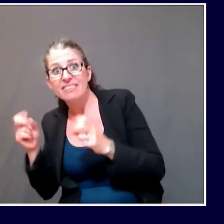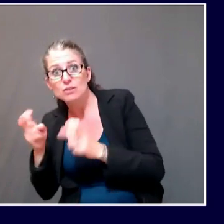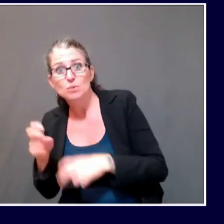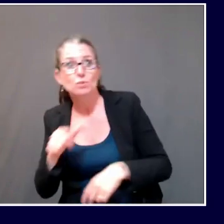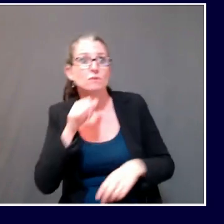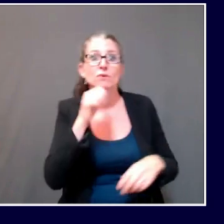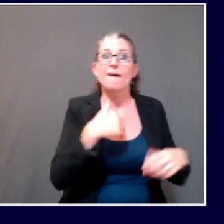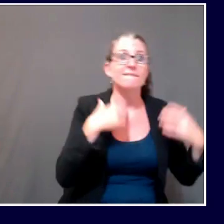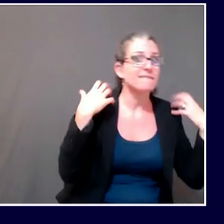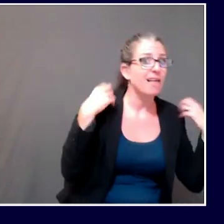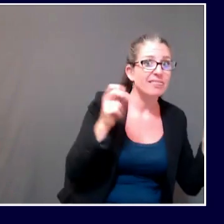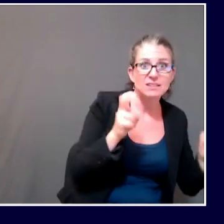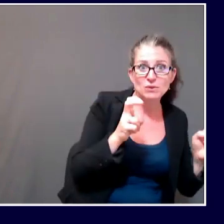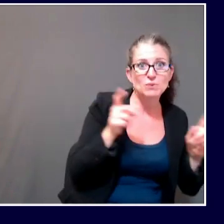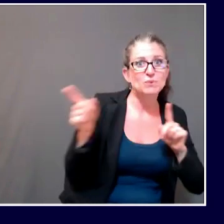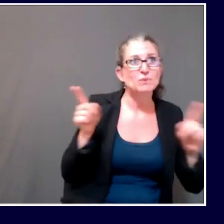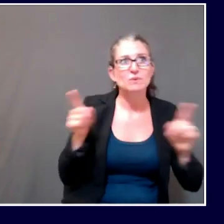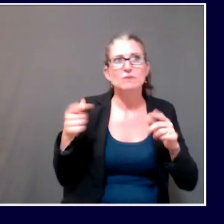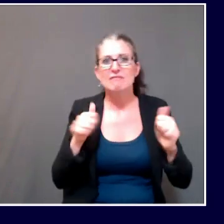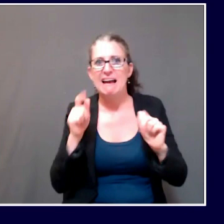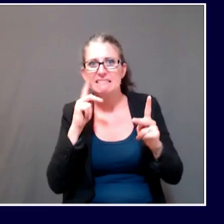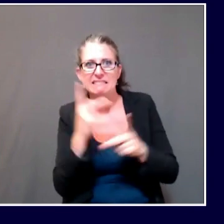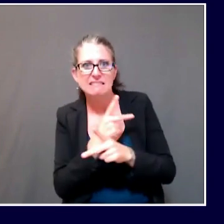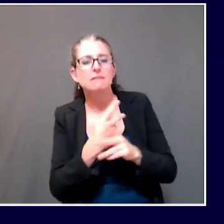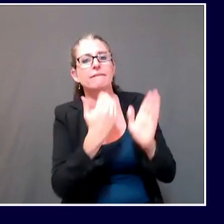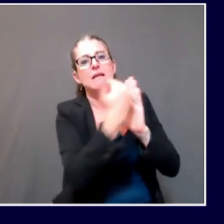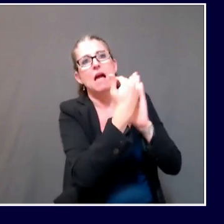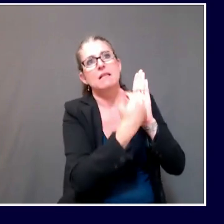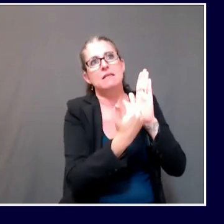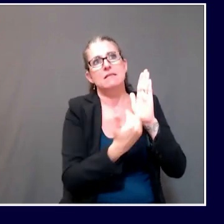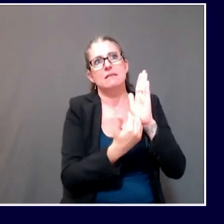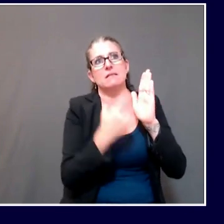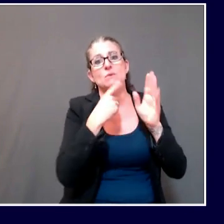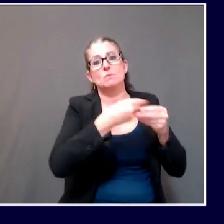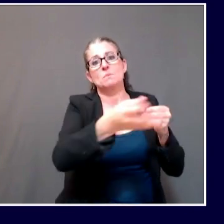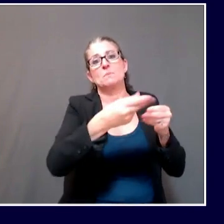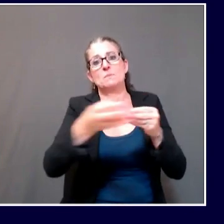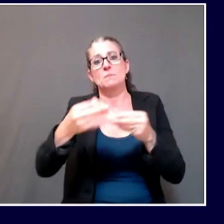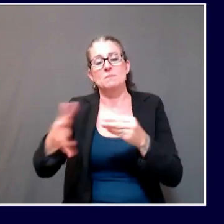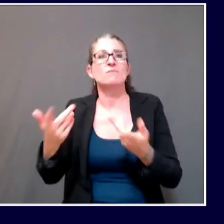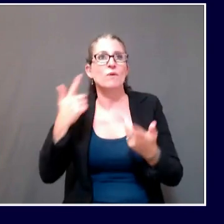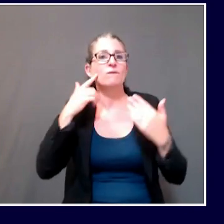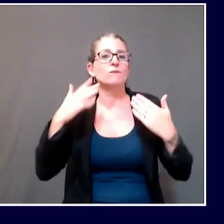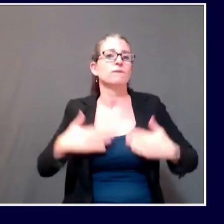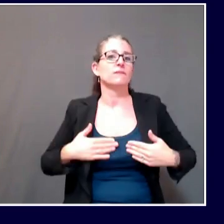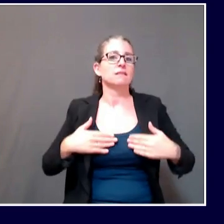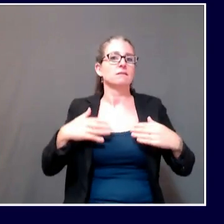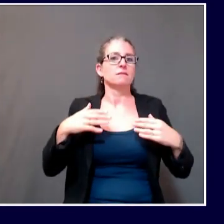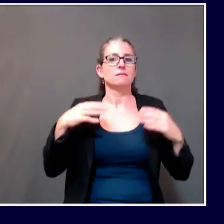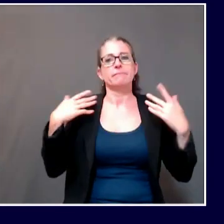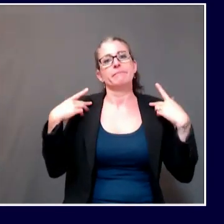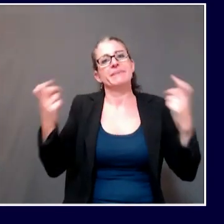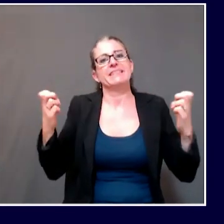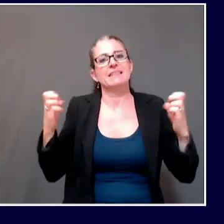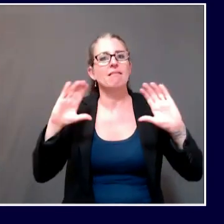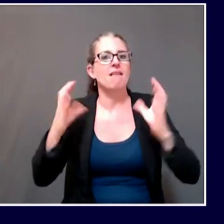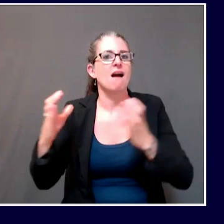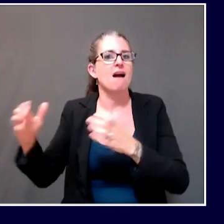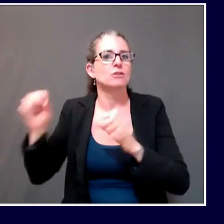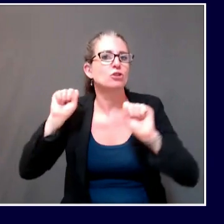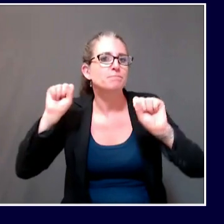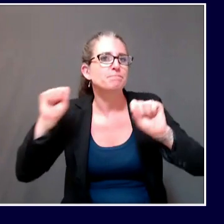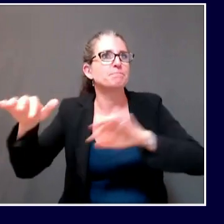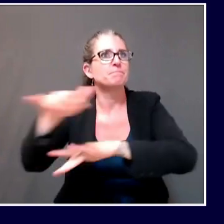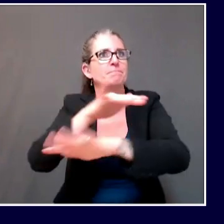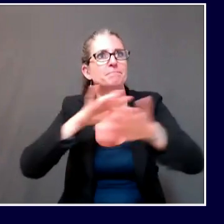sports. What we do at the state level is filling gaps where guidance does not exist. As such, earlier in the year,